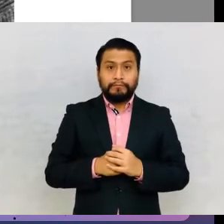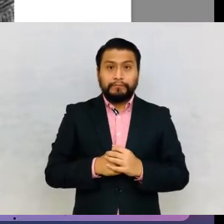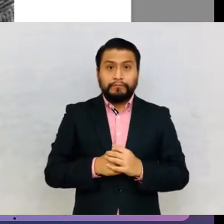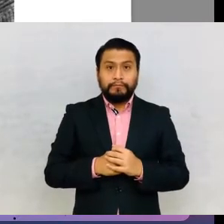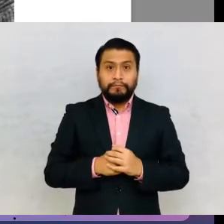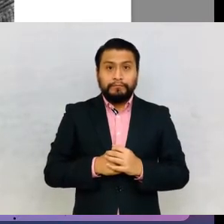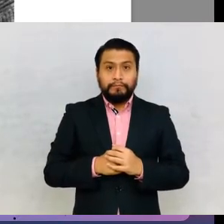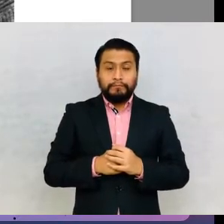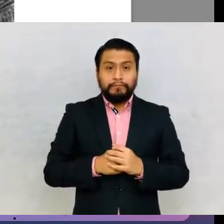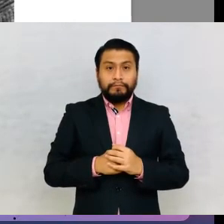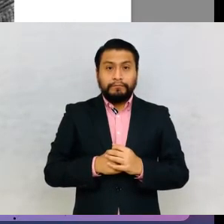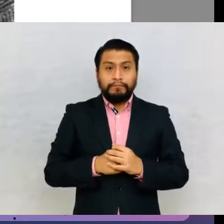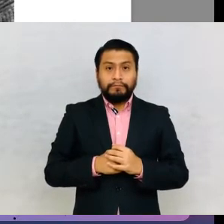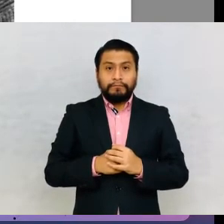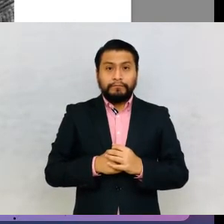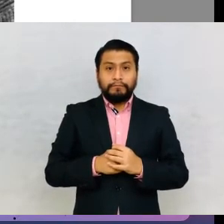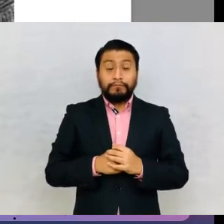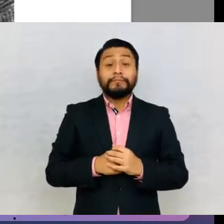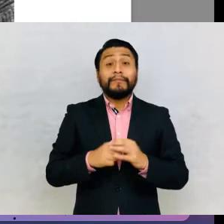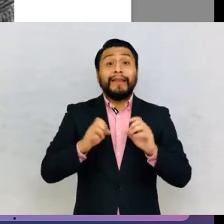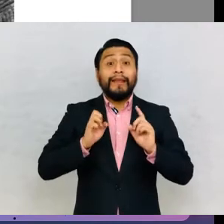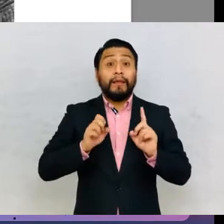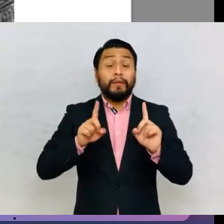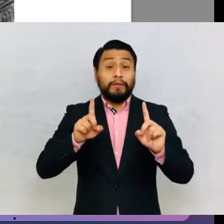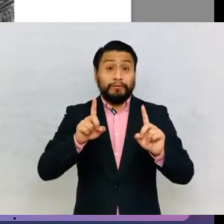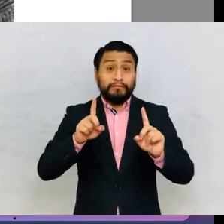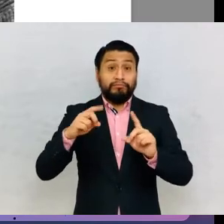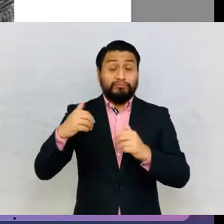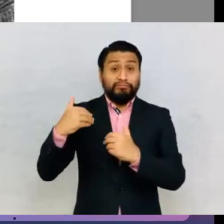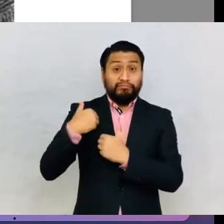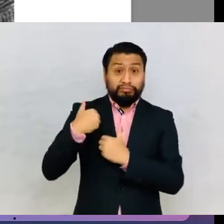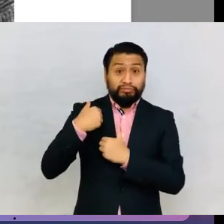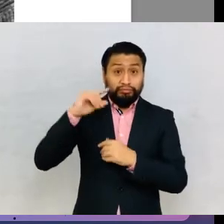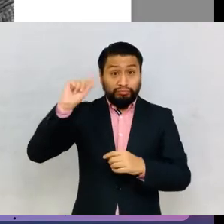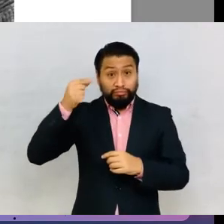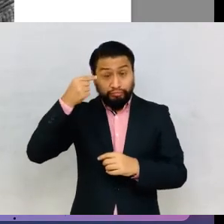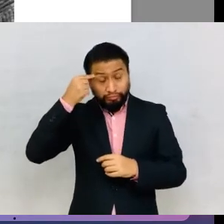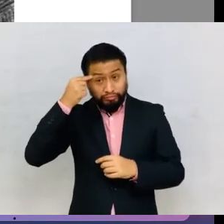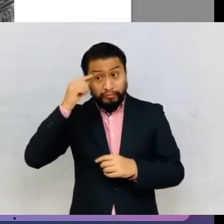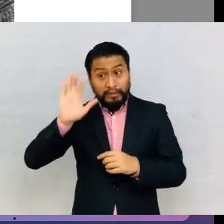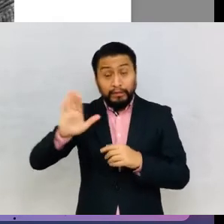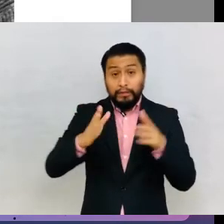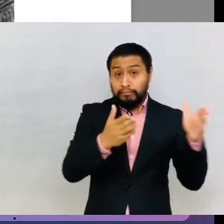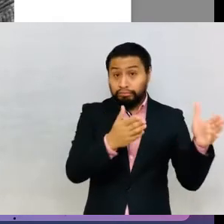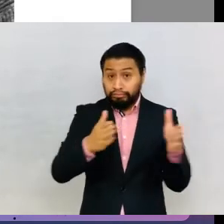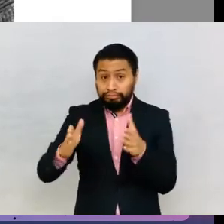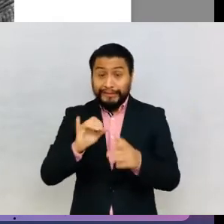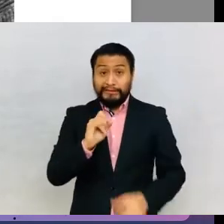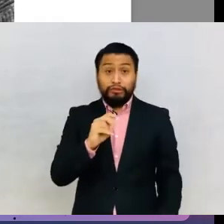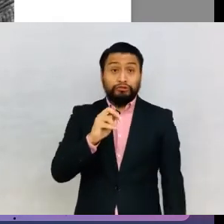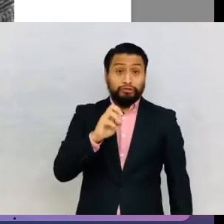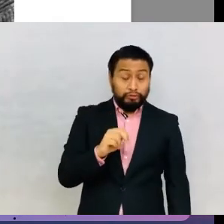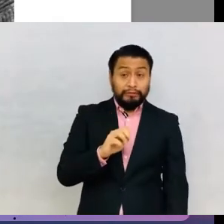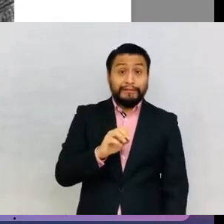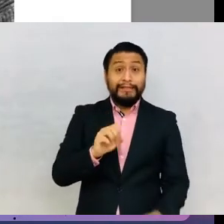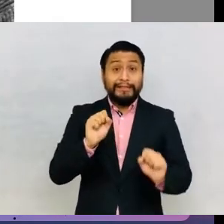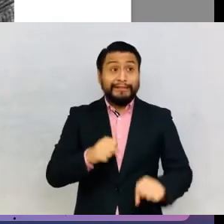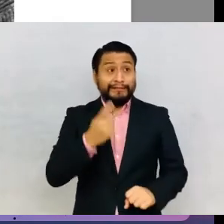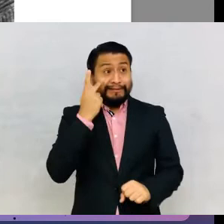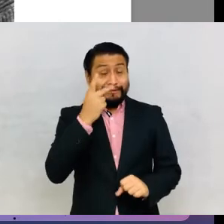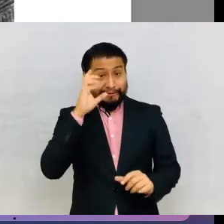According to the educational authorities that organized this institution in this image,